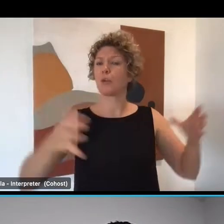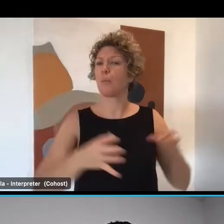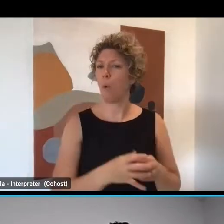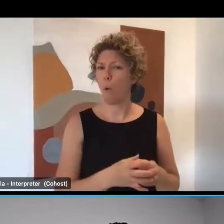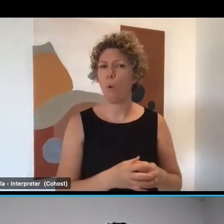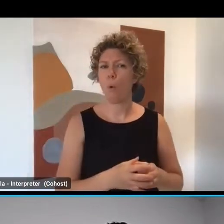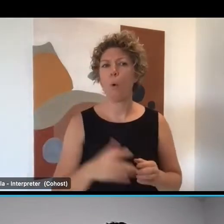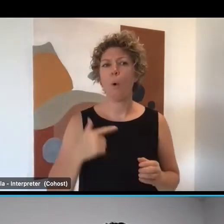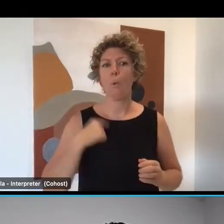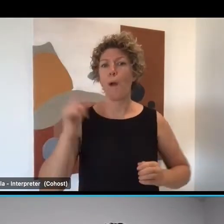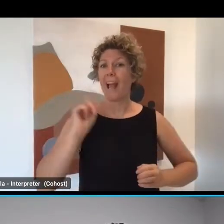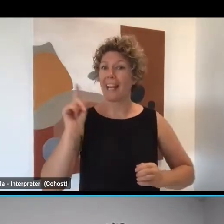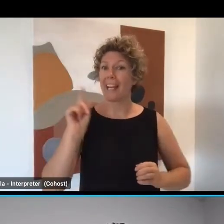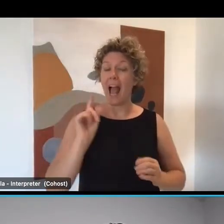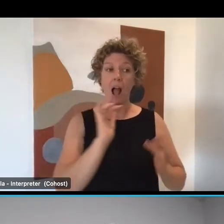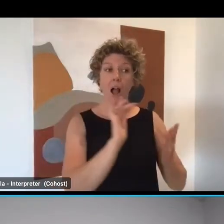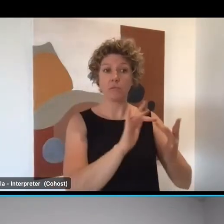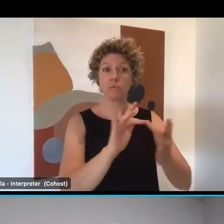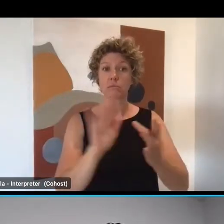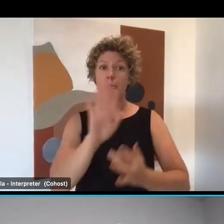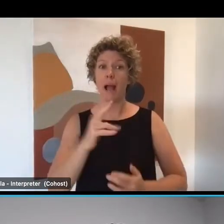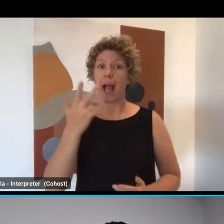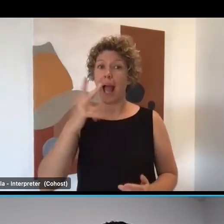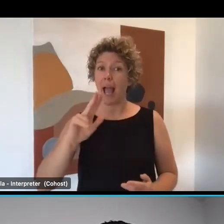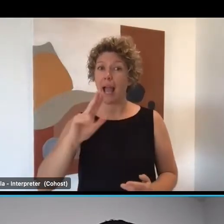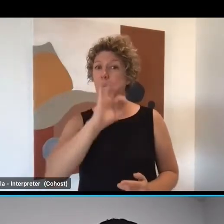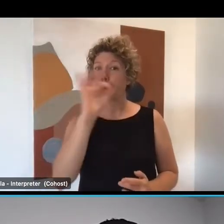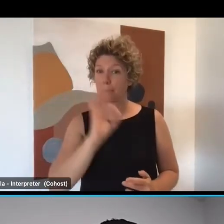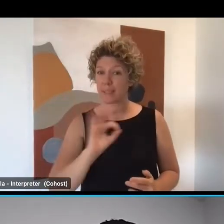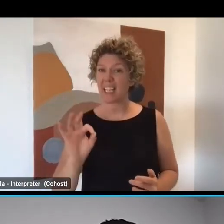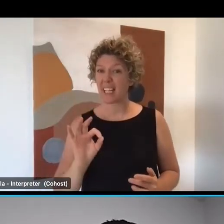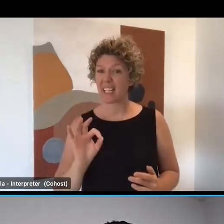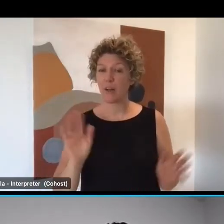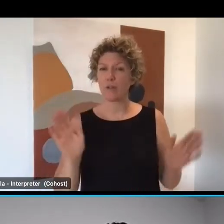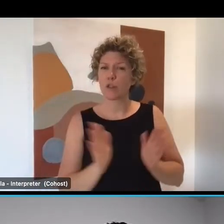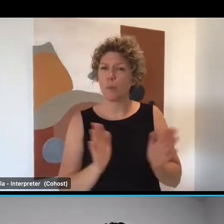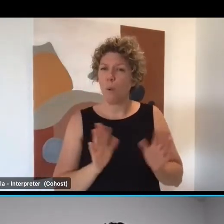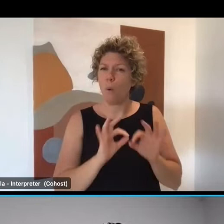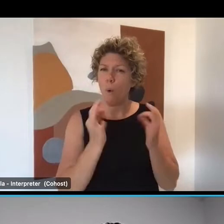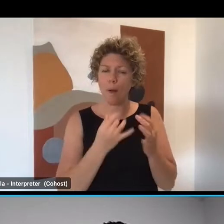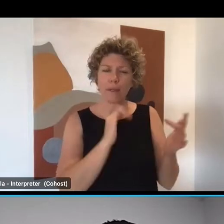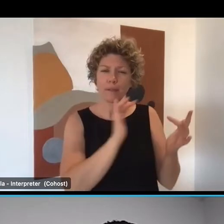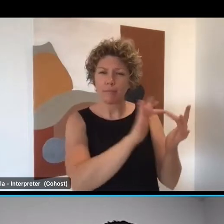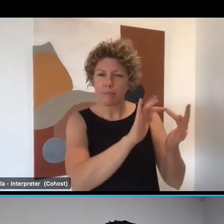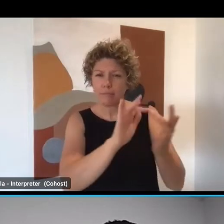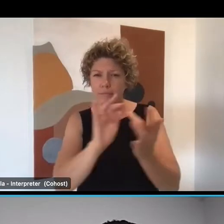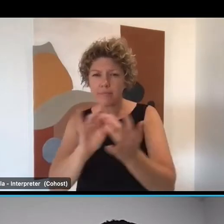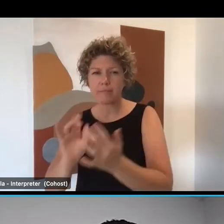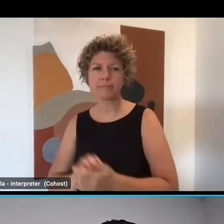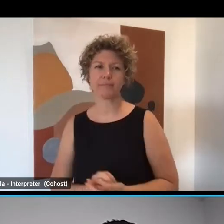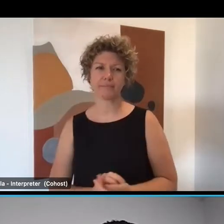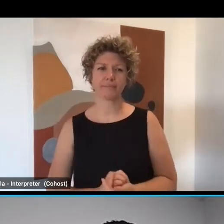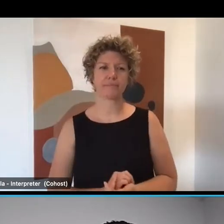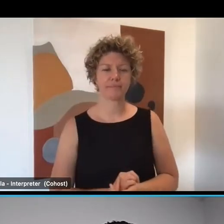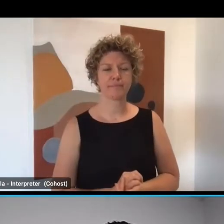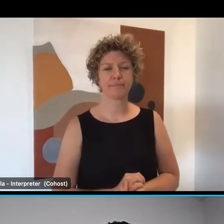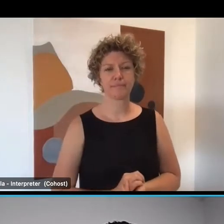around 80% of small providers now. David you can see that we've contacted just about everyone in Queensland. David Next slide, please.